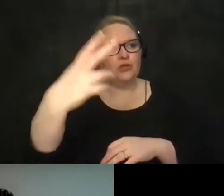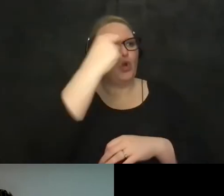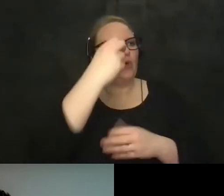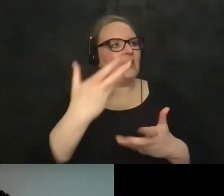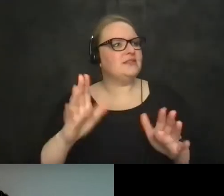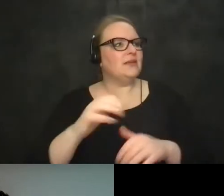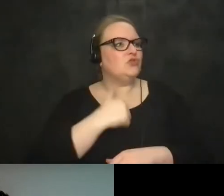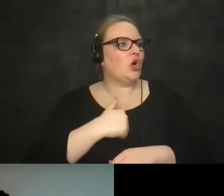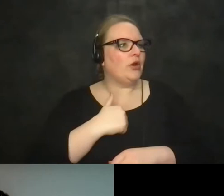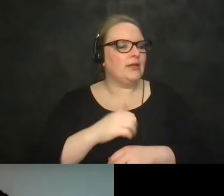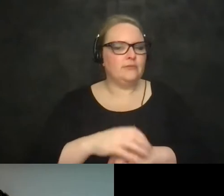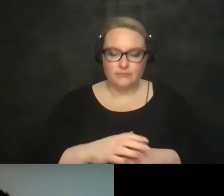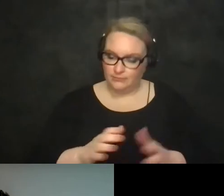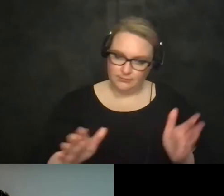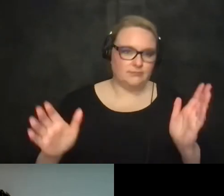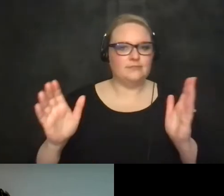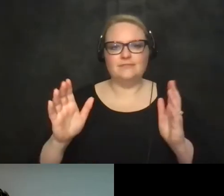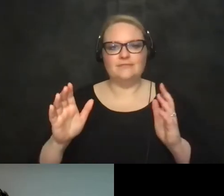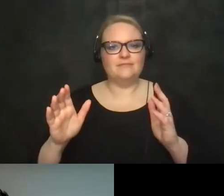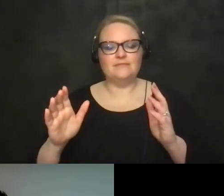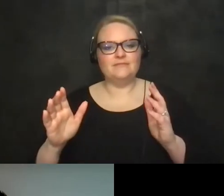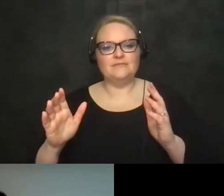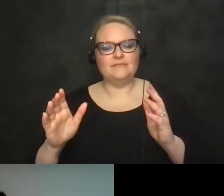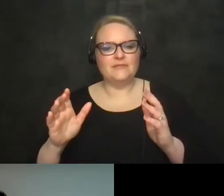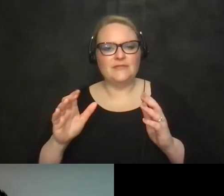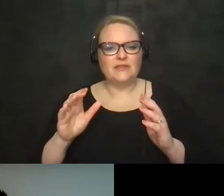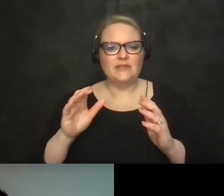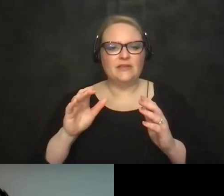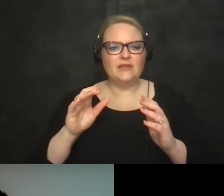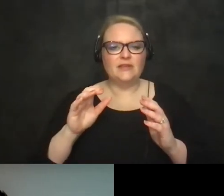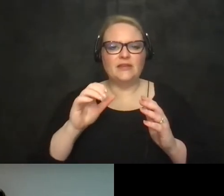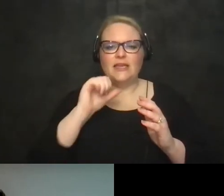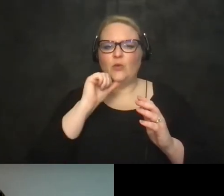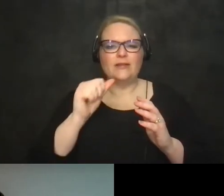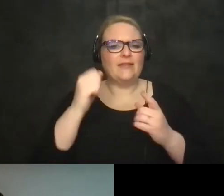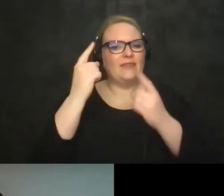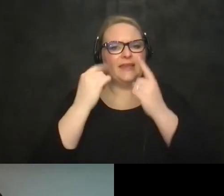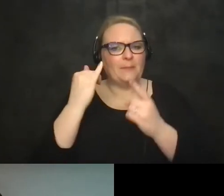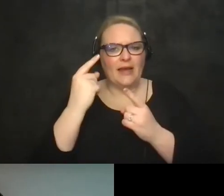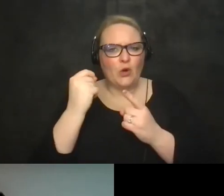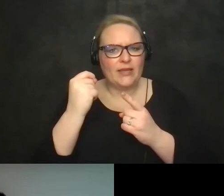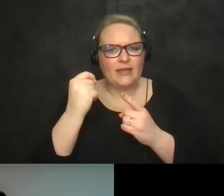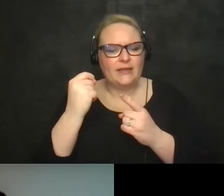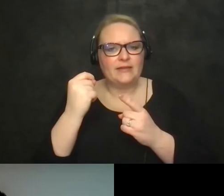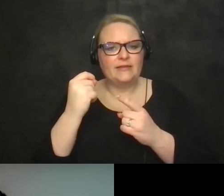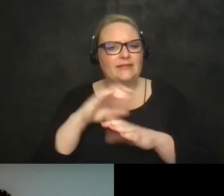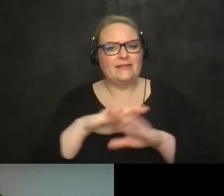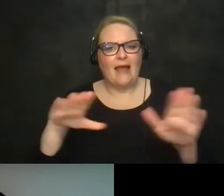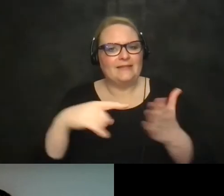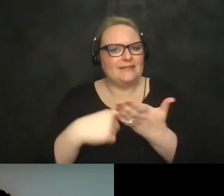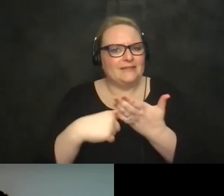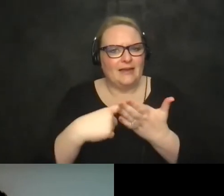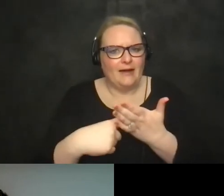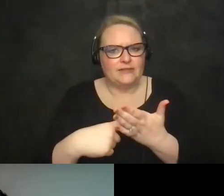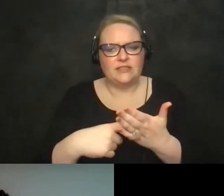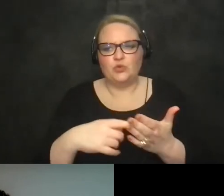sorry and it wasn't even kind of considered or it wasn't even like talked about after that it